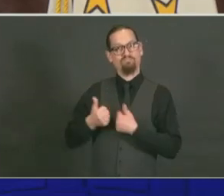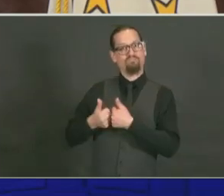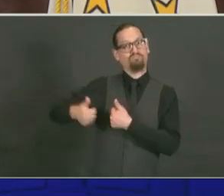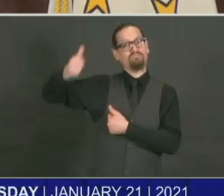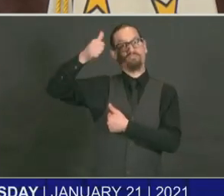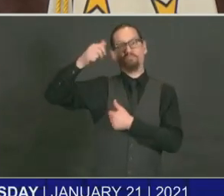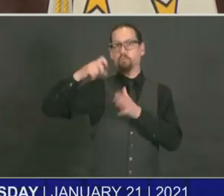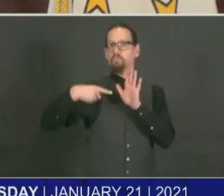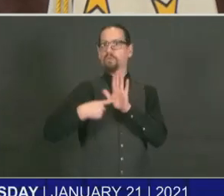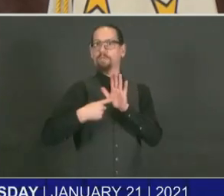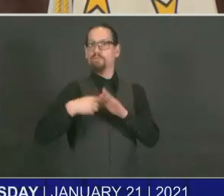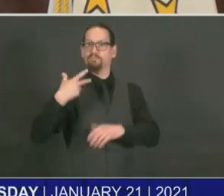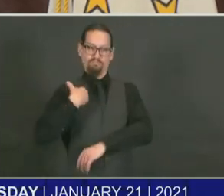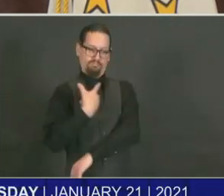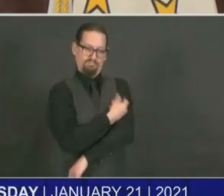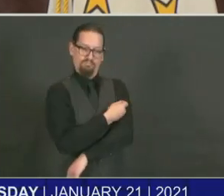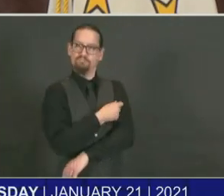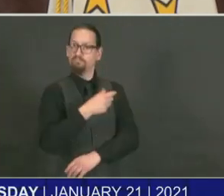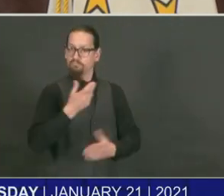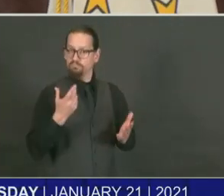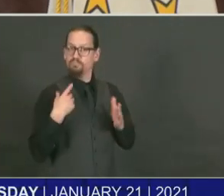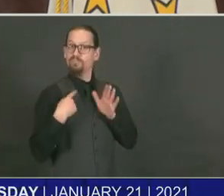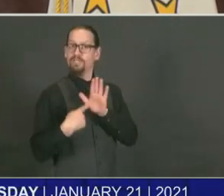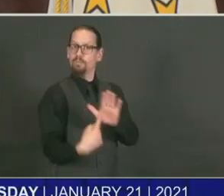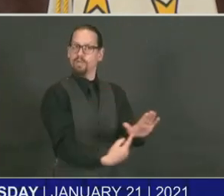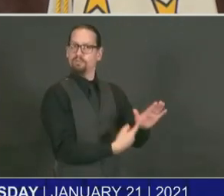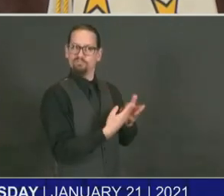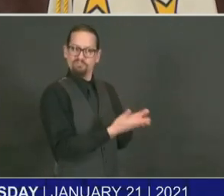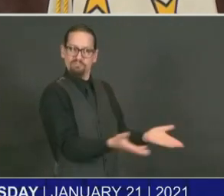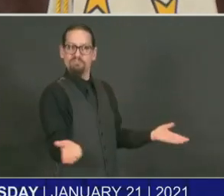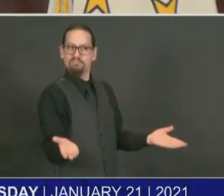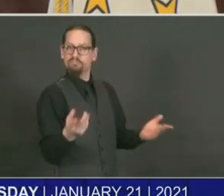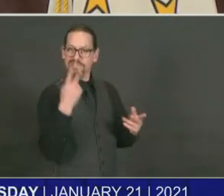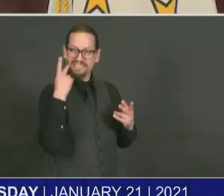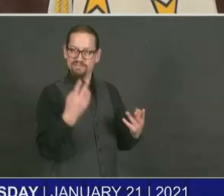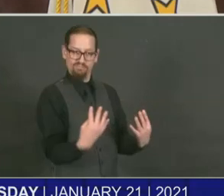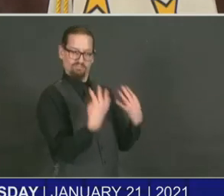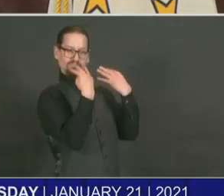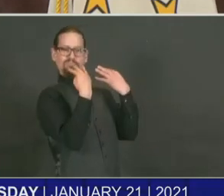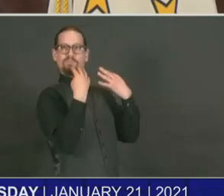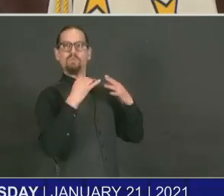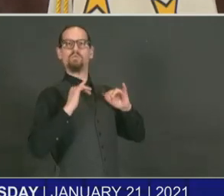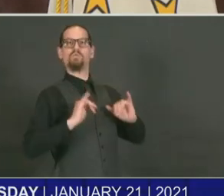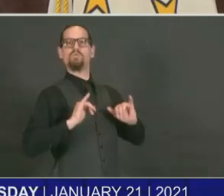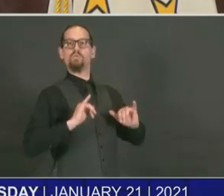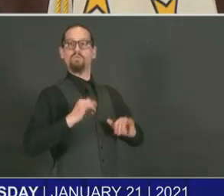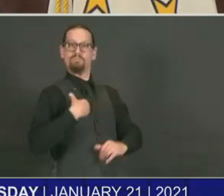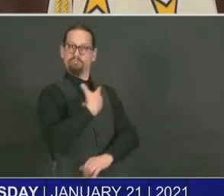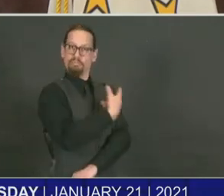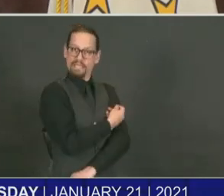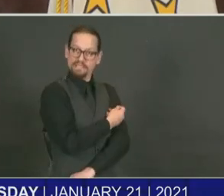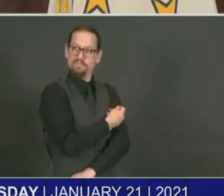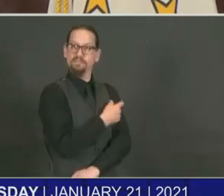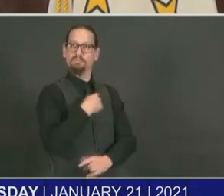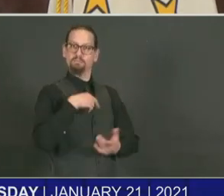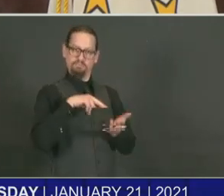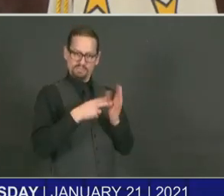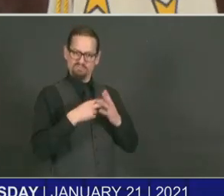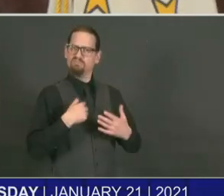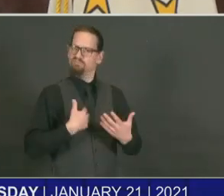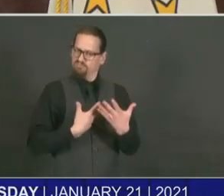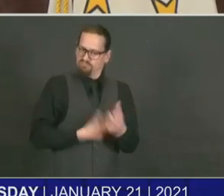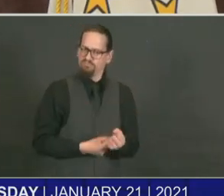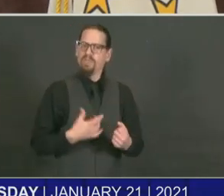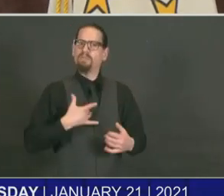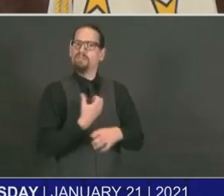there's a case to be made for people who are very visible members of the community to get that vaccine, to show that they believe in it, to show that it's safe, etc.